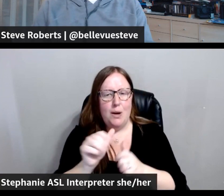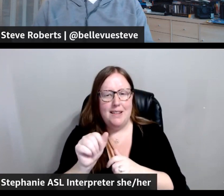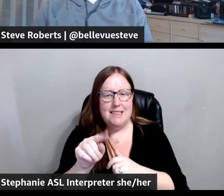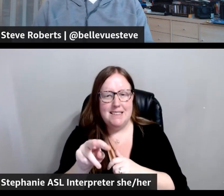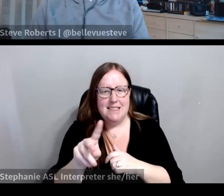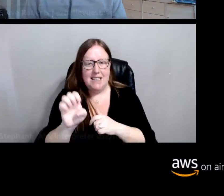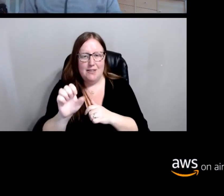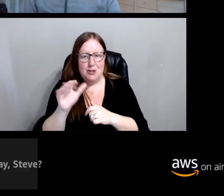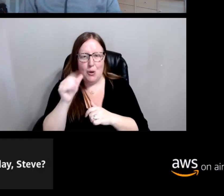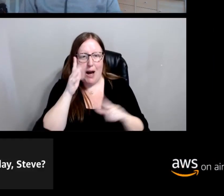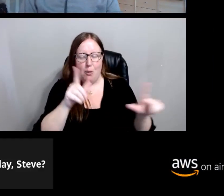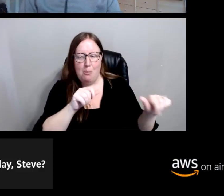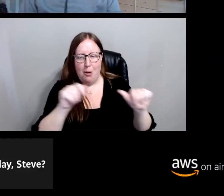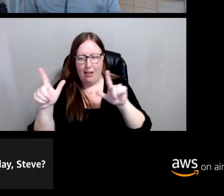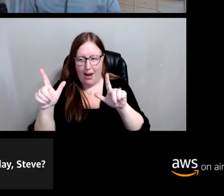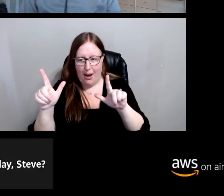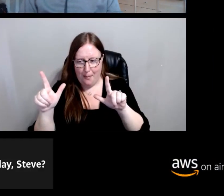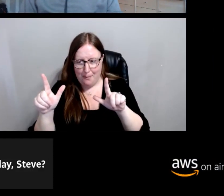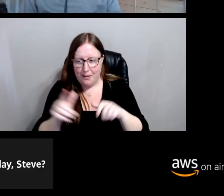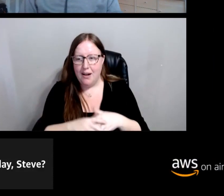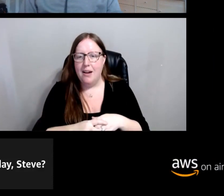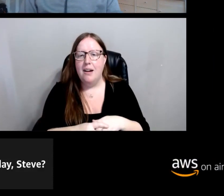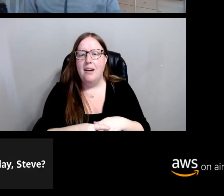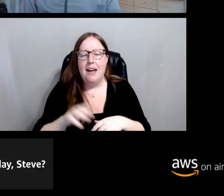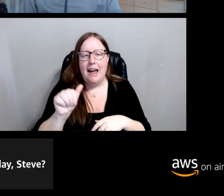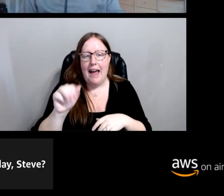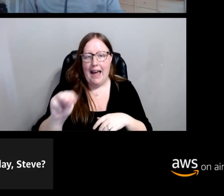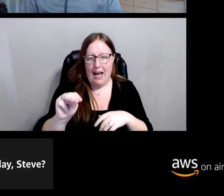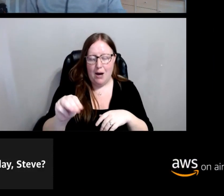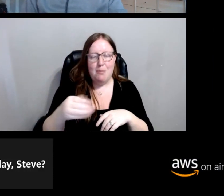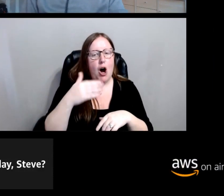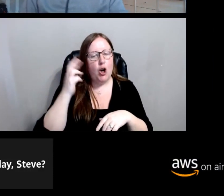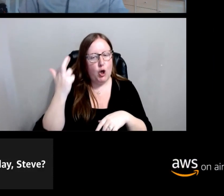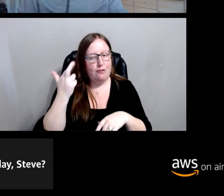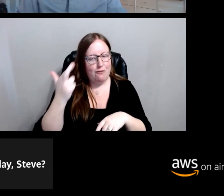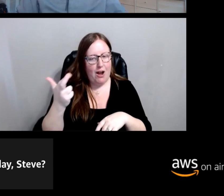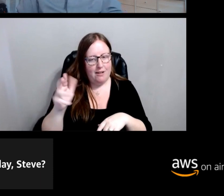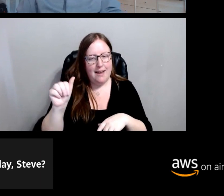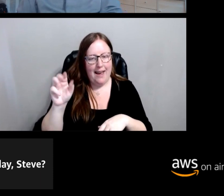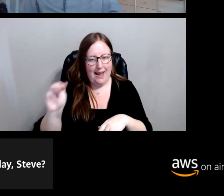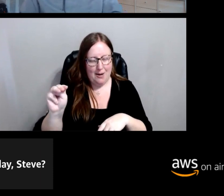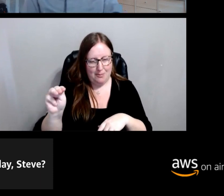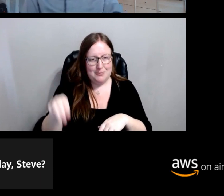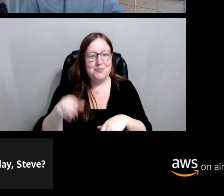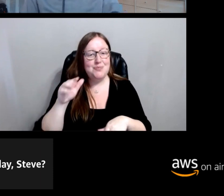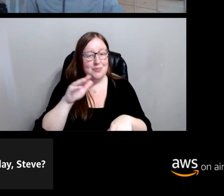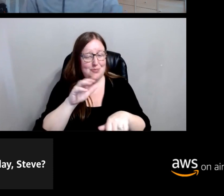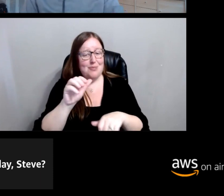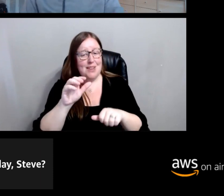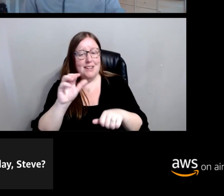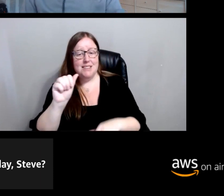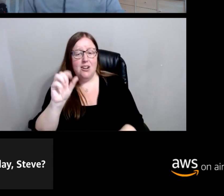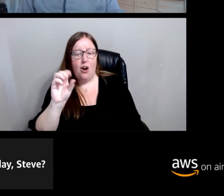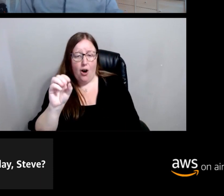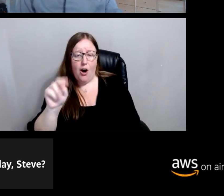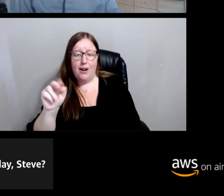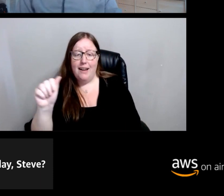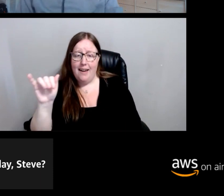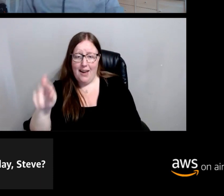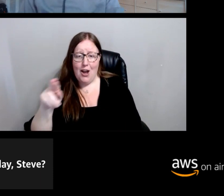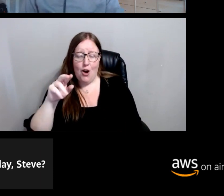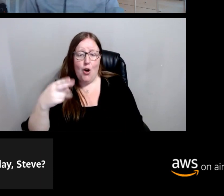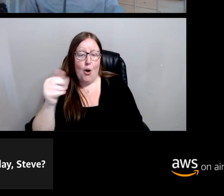So, I'm going to pull it up here on the screen. And AM, our good friend over here, who's also an on-air host, is kind of